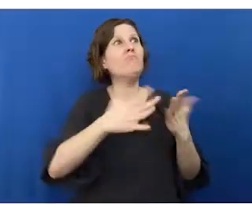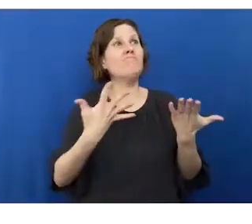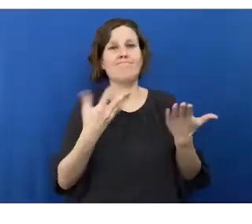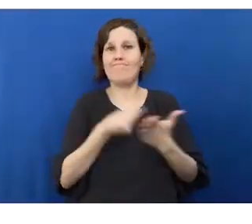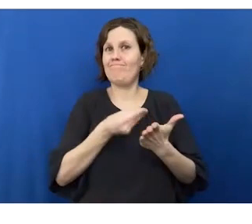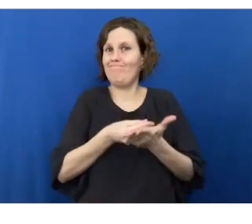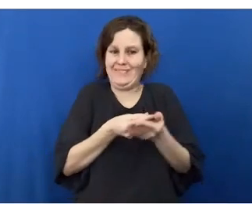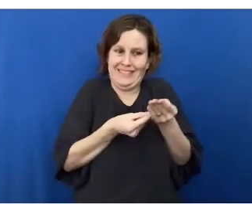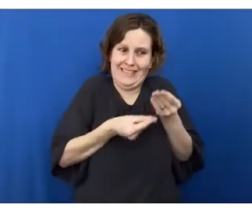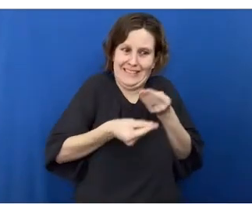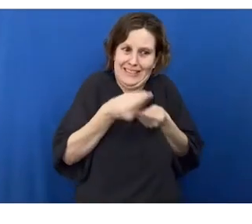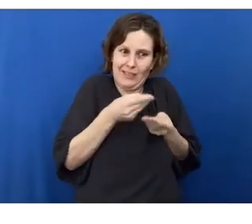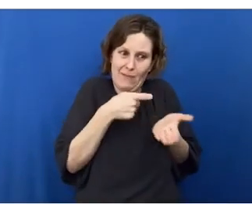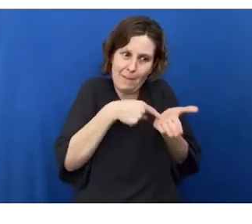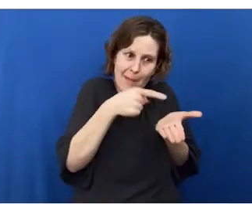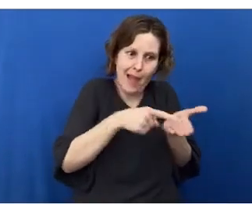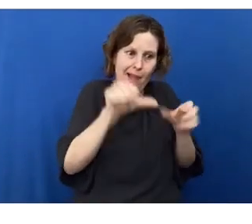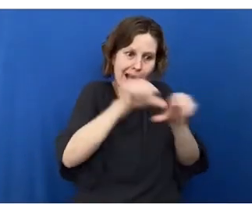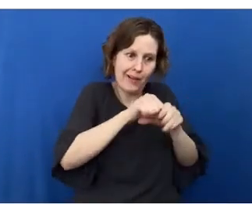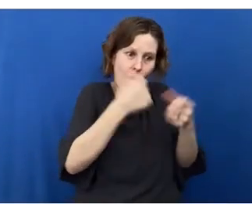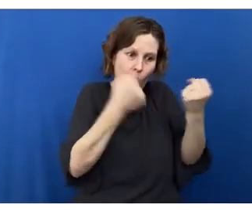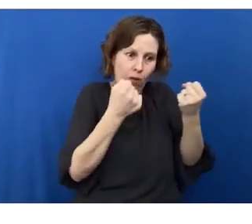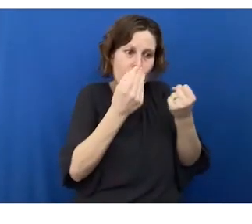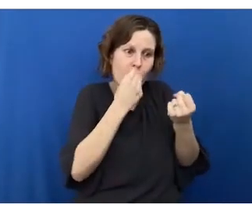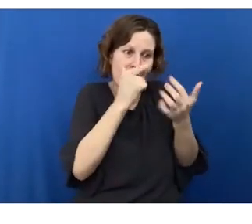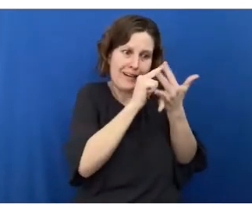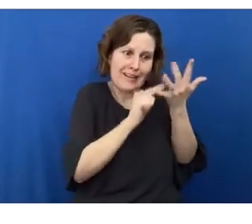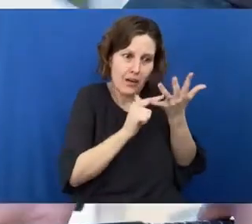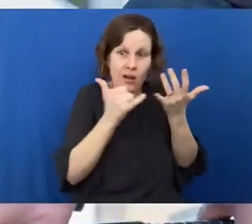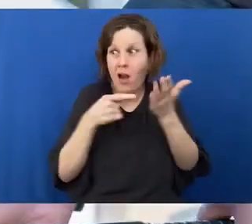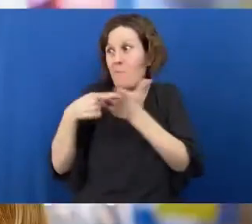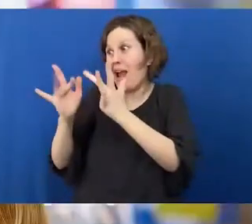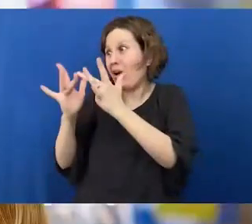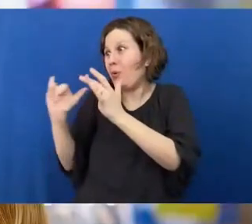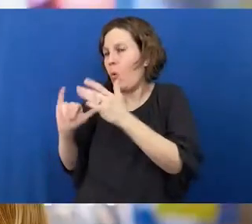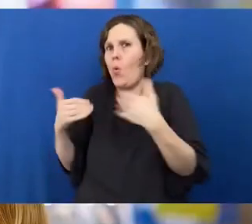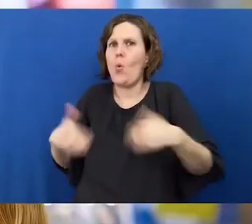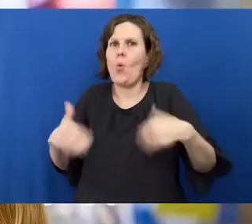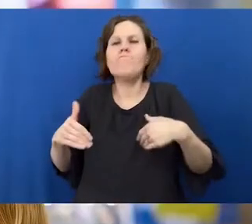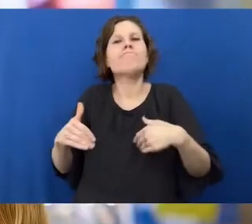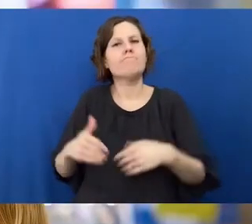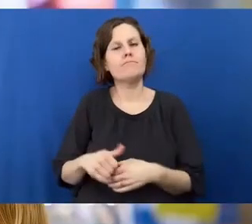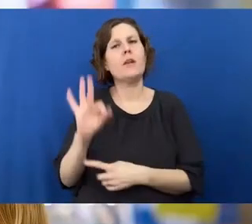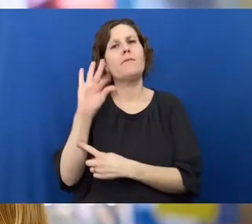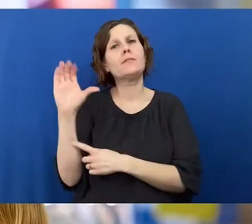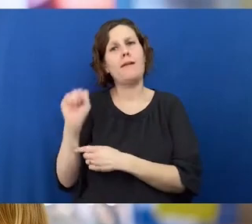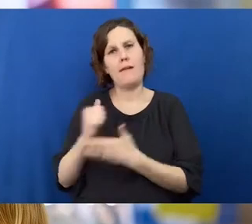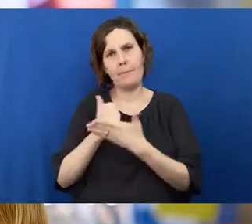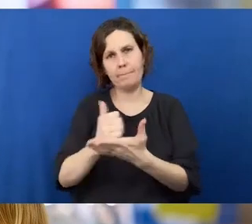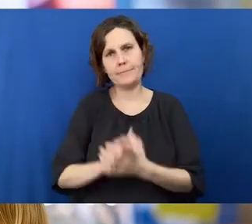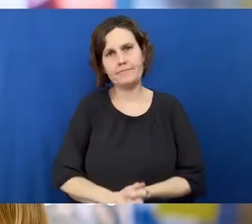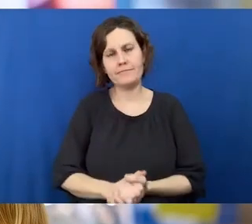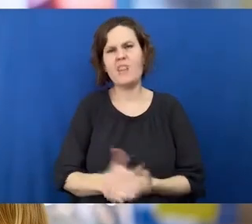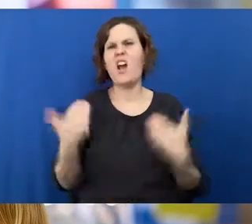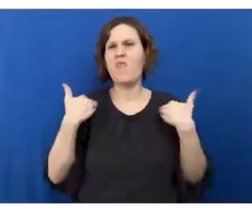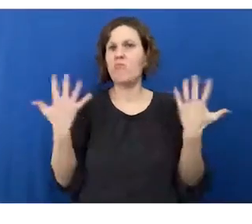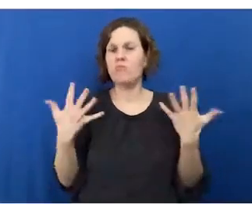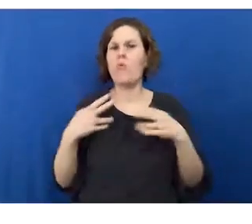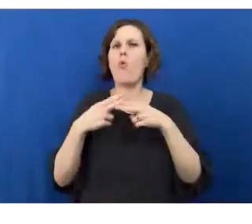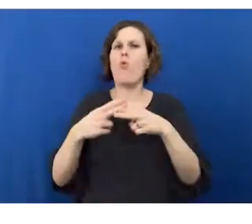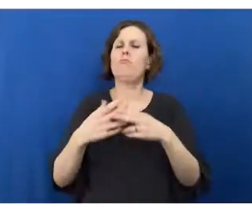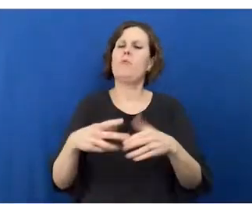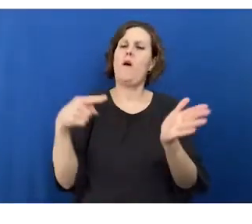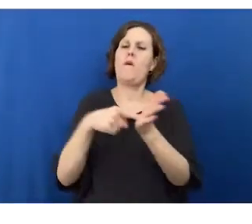But there are far too many households across the country that are wrestling with how to pay for gas and groceries, and also keep up with the broadband bill.